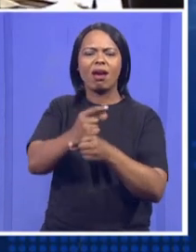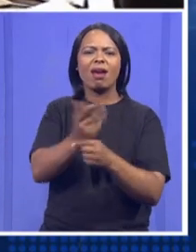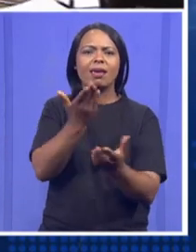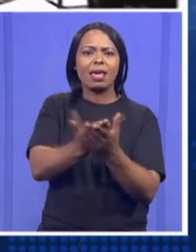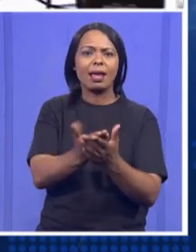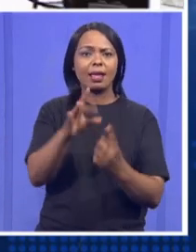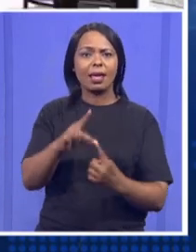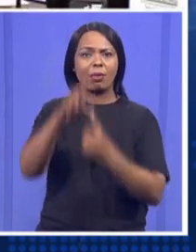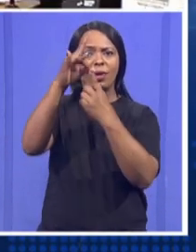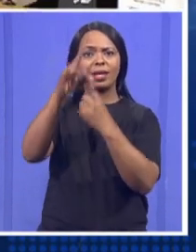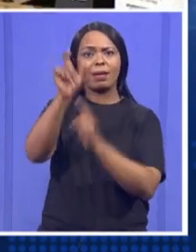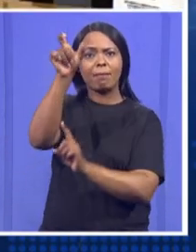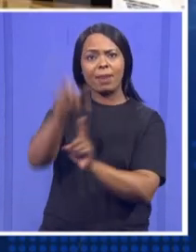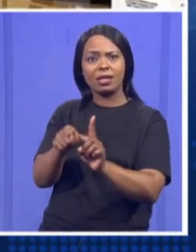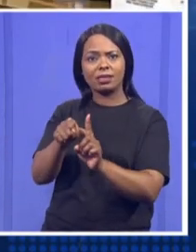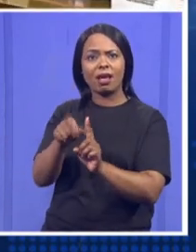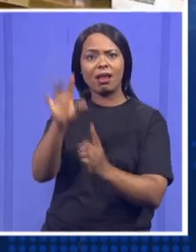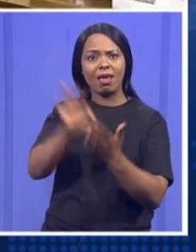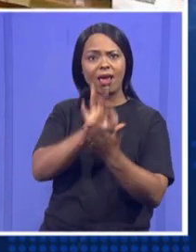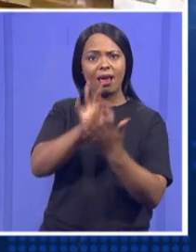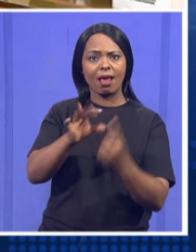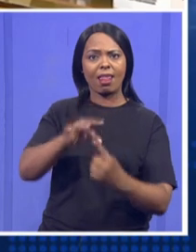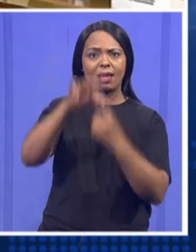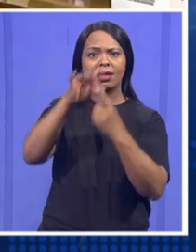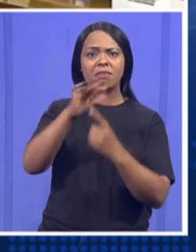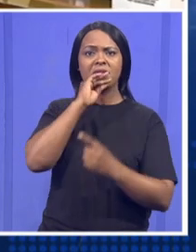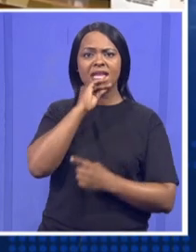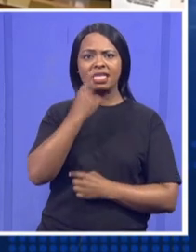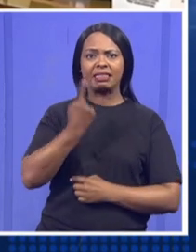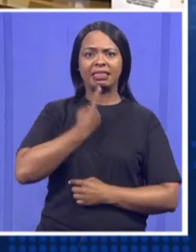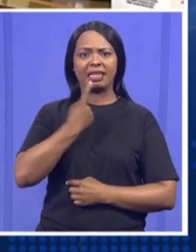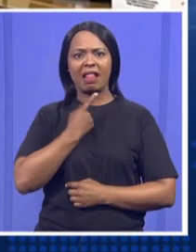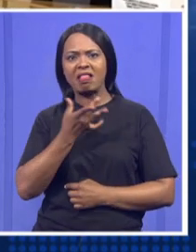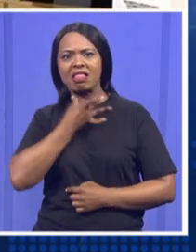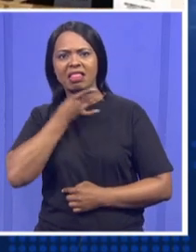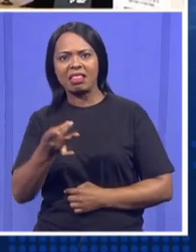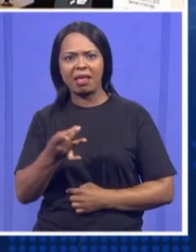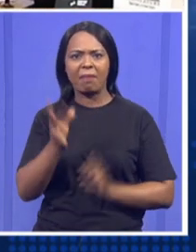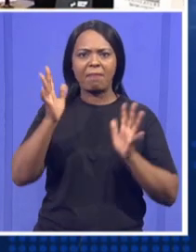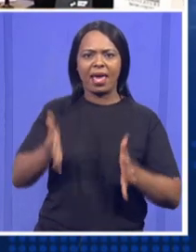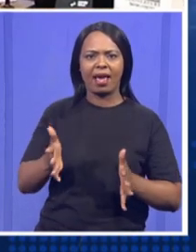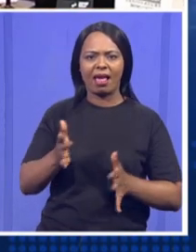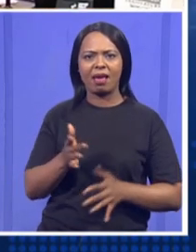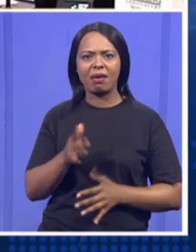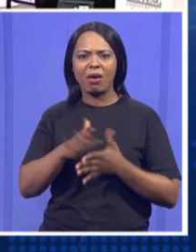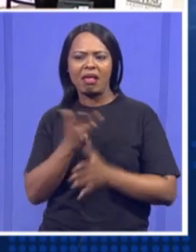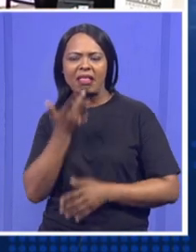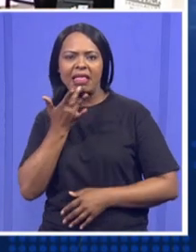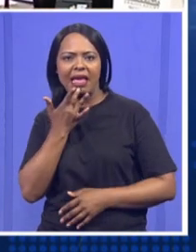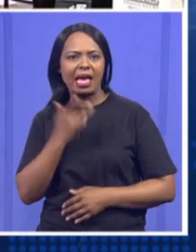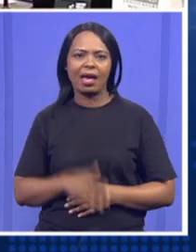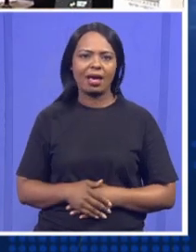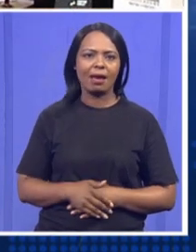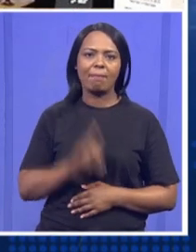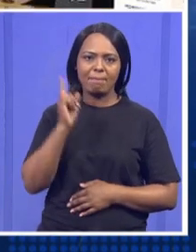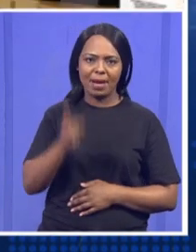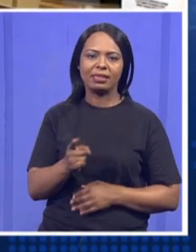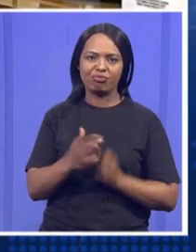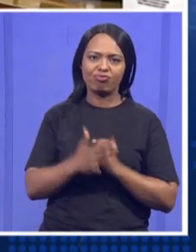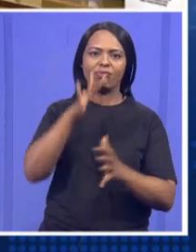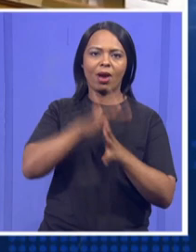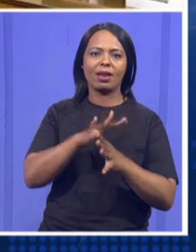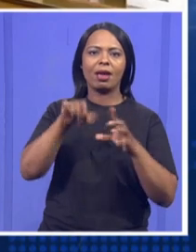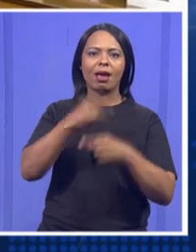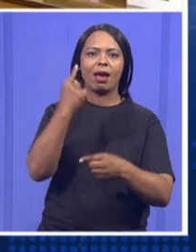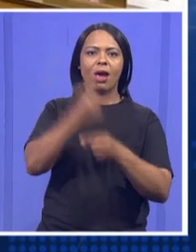elected, they don't elect for themselves or appointed for themselves. They are therefore on the behalf of the masses of Hauden. And obviously, some of us who